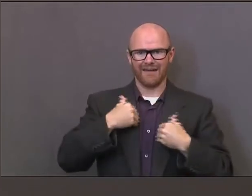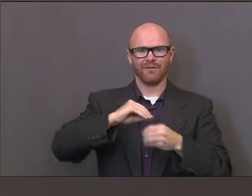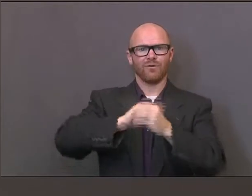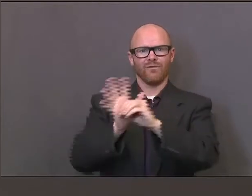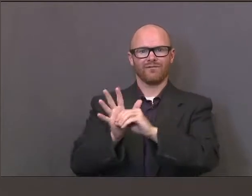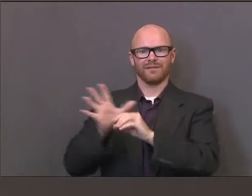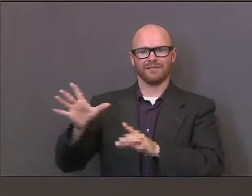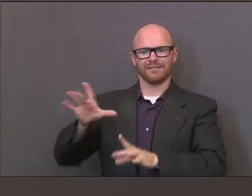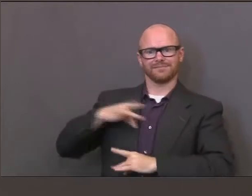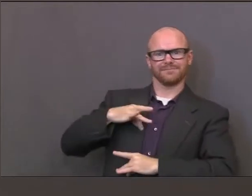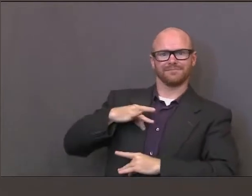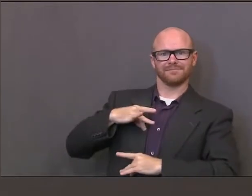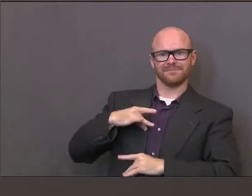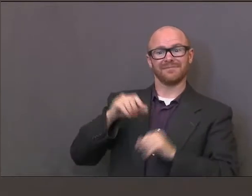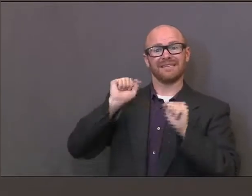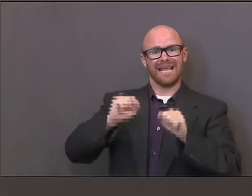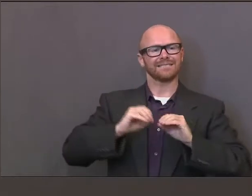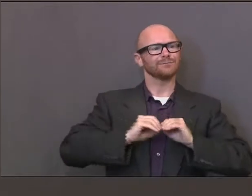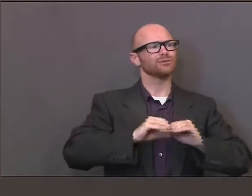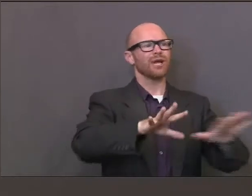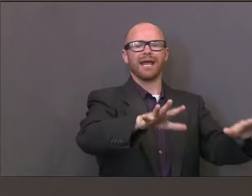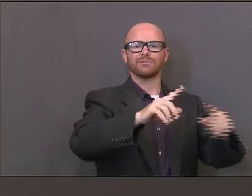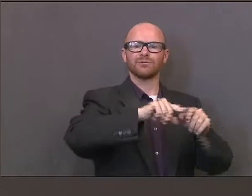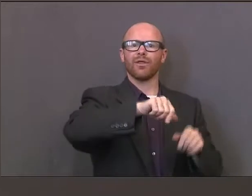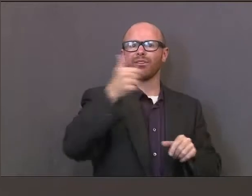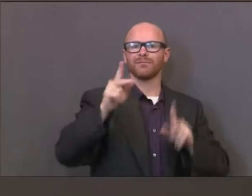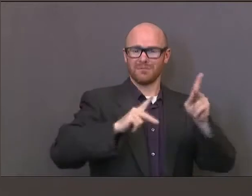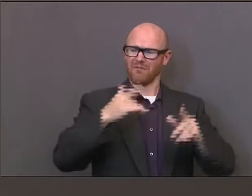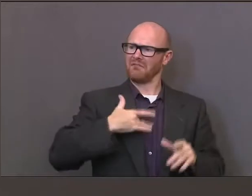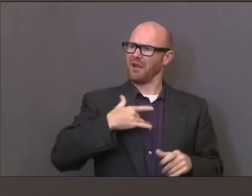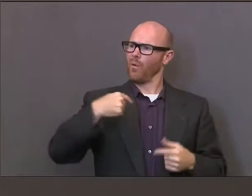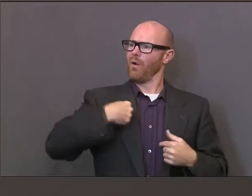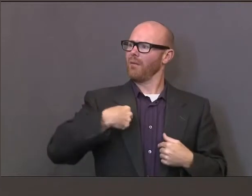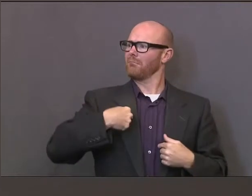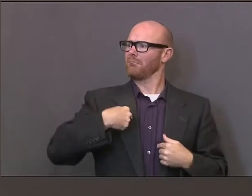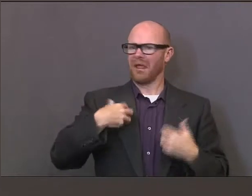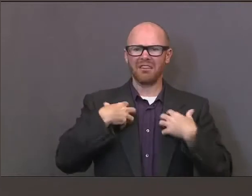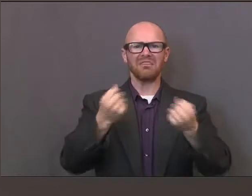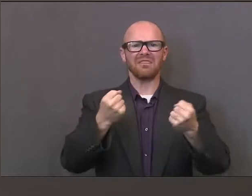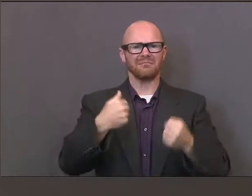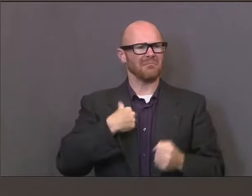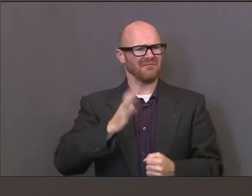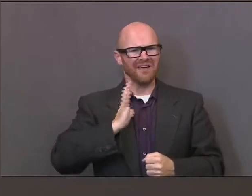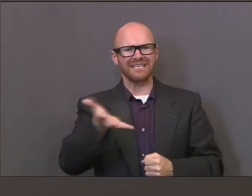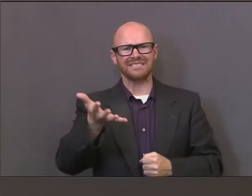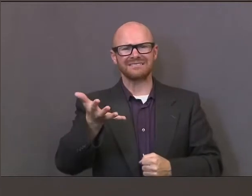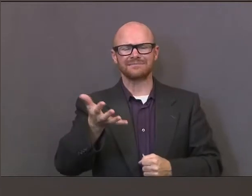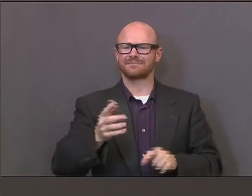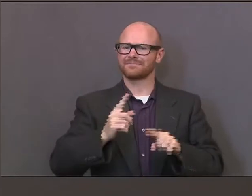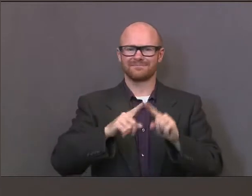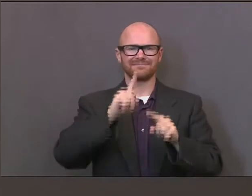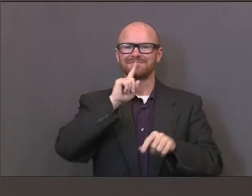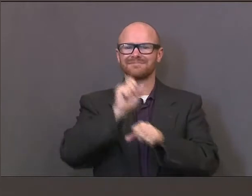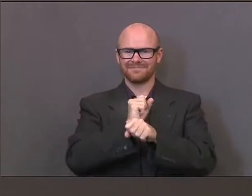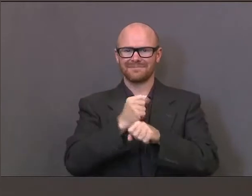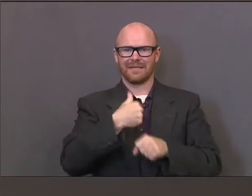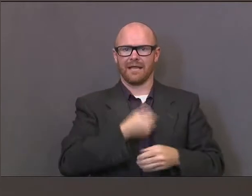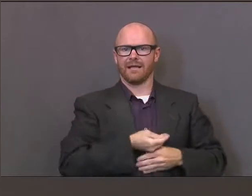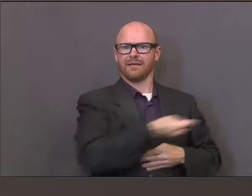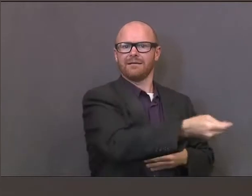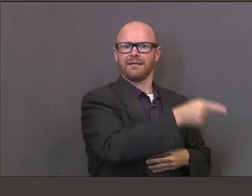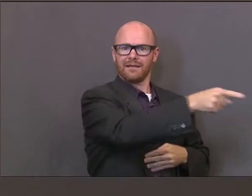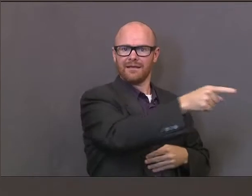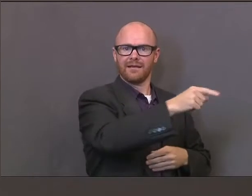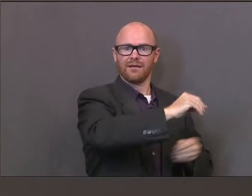spread it to other people inadvertently, thinking they're healthy, but their droplets get on somebody else and they end up getting the virus.